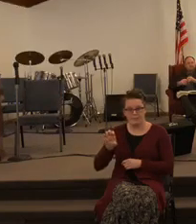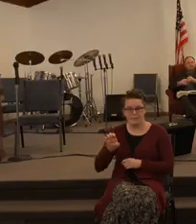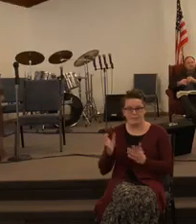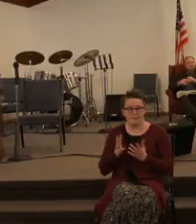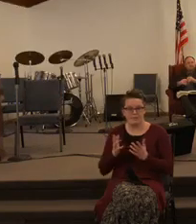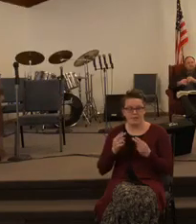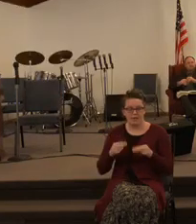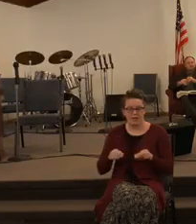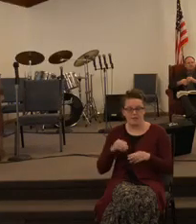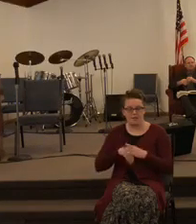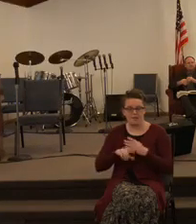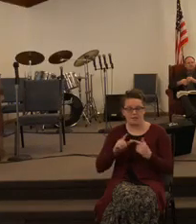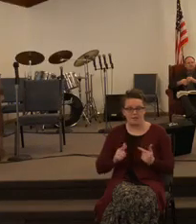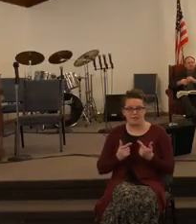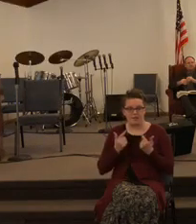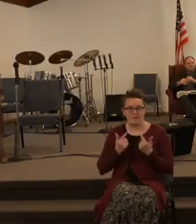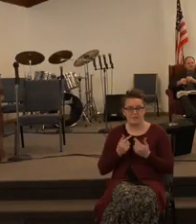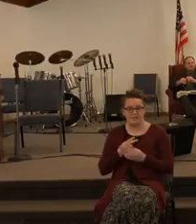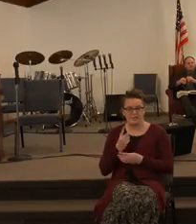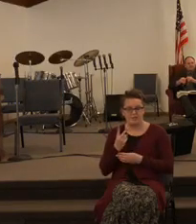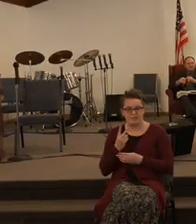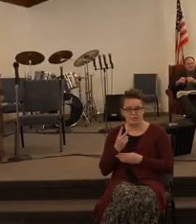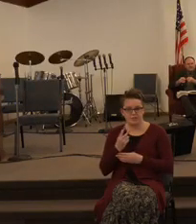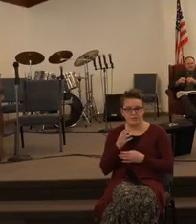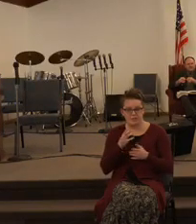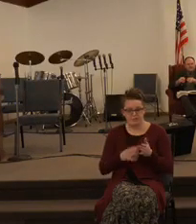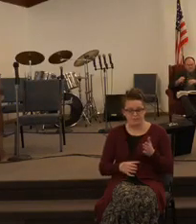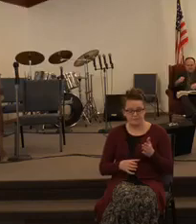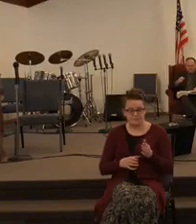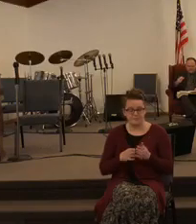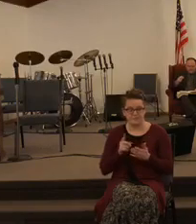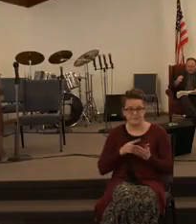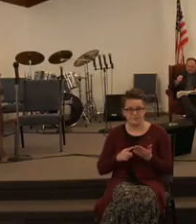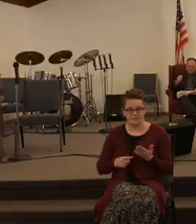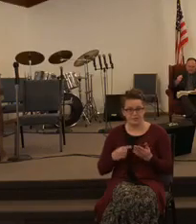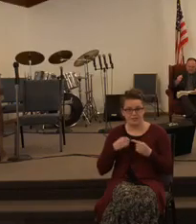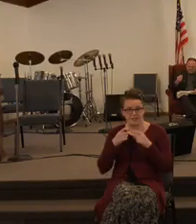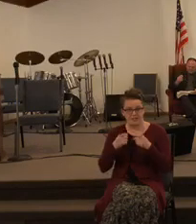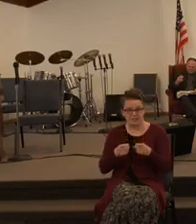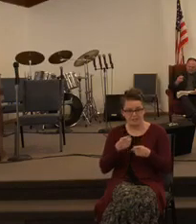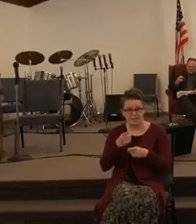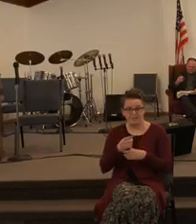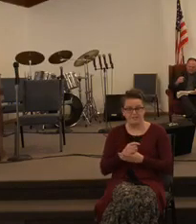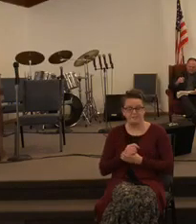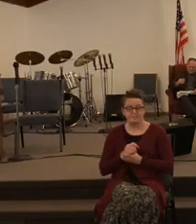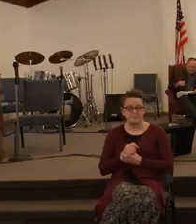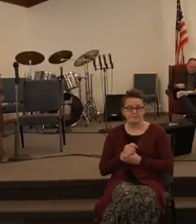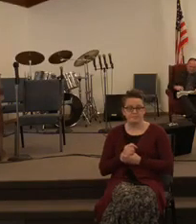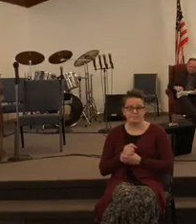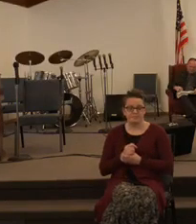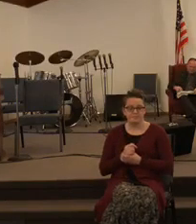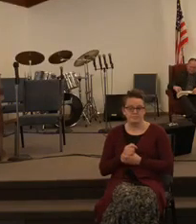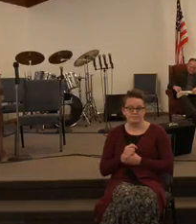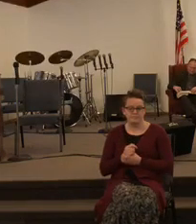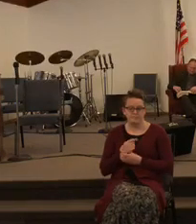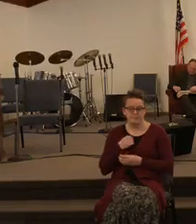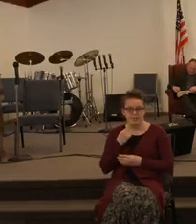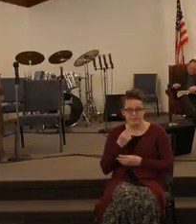there's two passages of scripture and I'm just going to give them to you and I'll just simply mention to you what they say